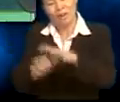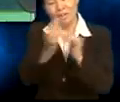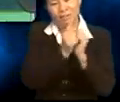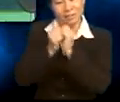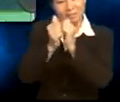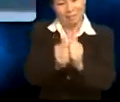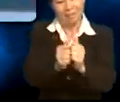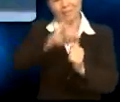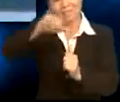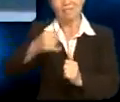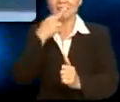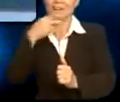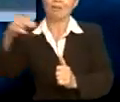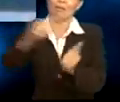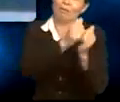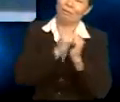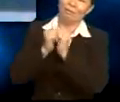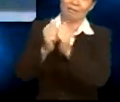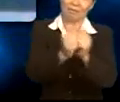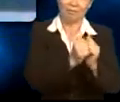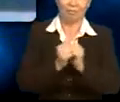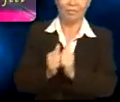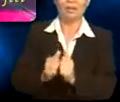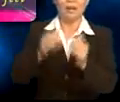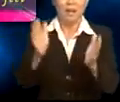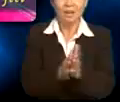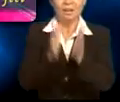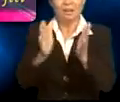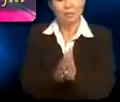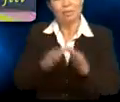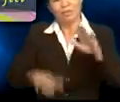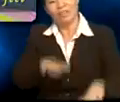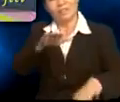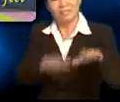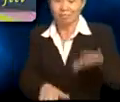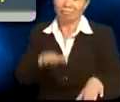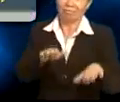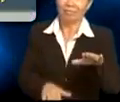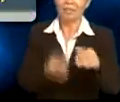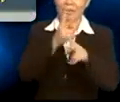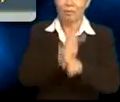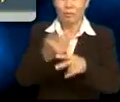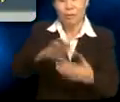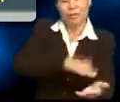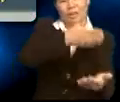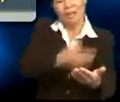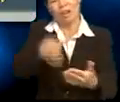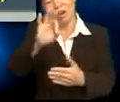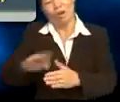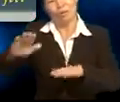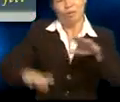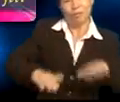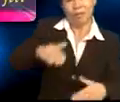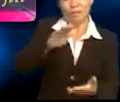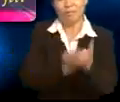together and just sing along. So clap your hands and step repeat, keep the rhythm of the beat.